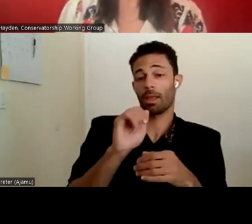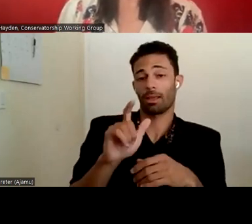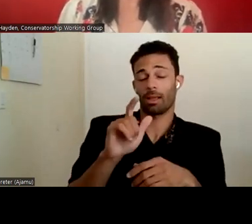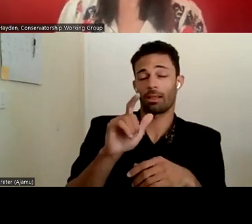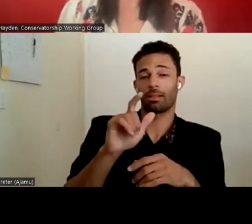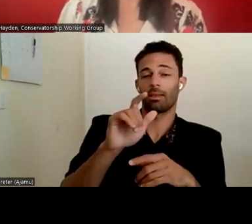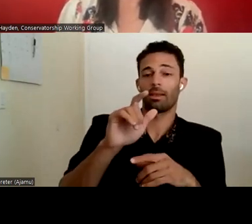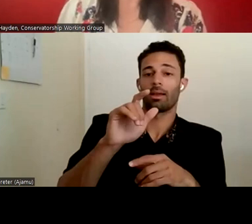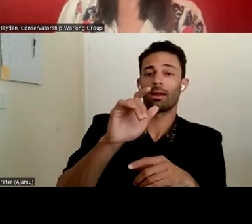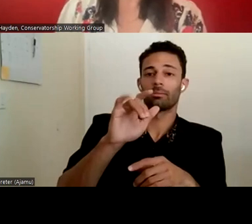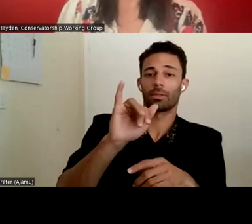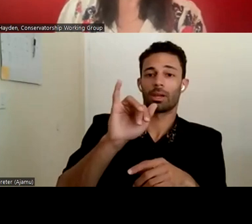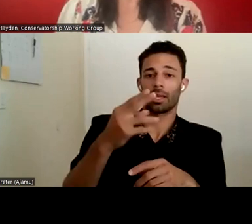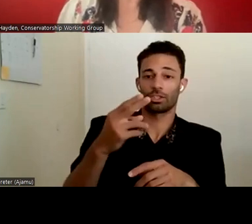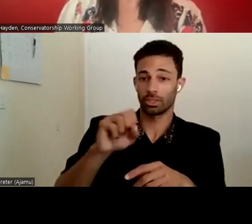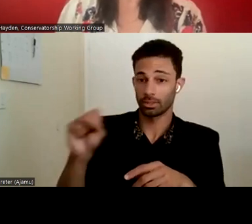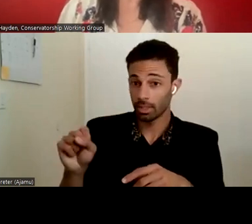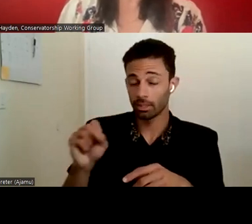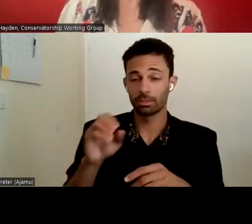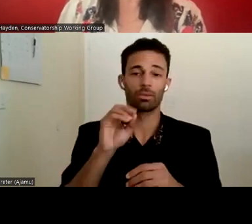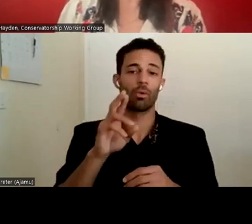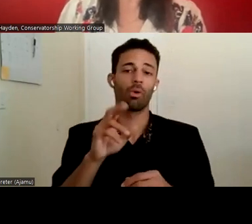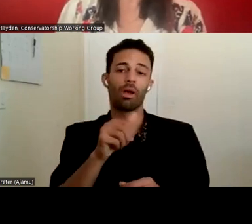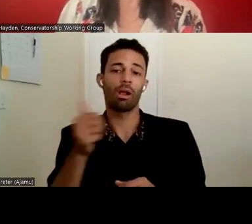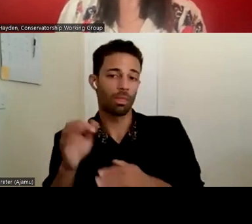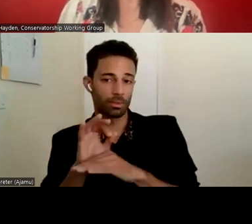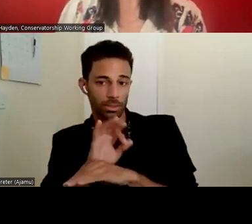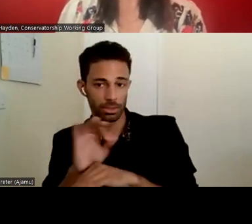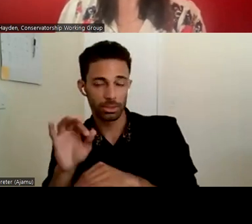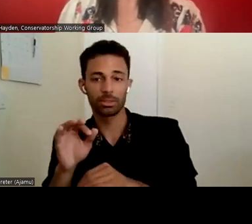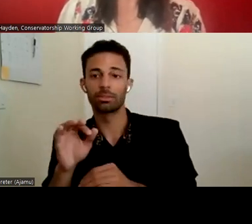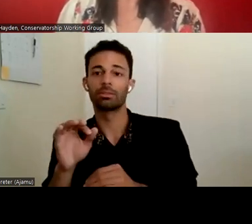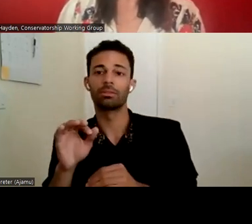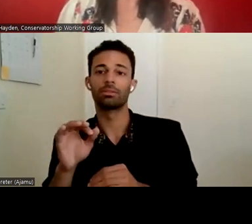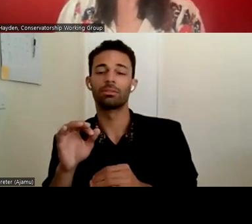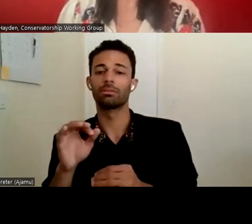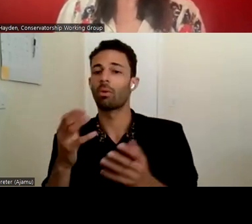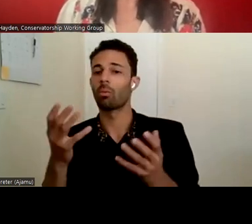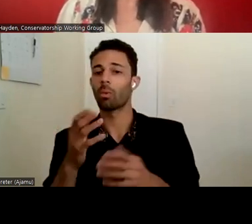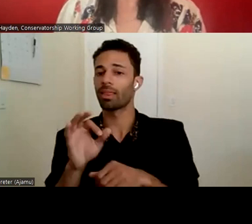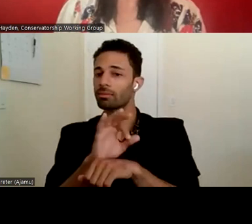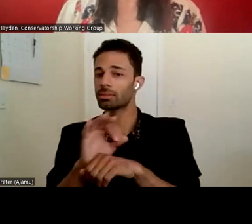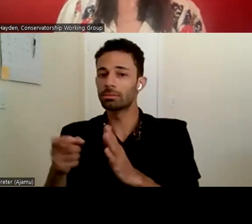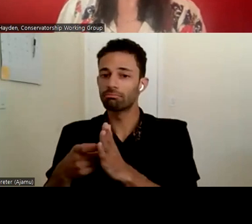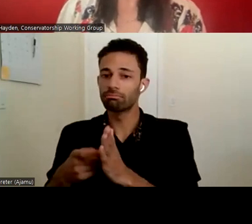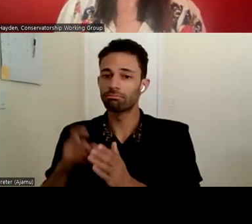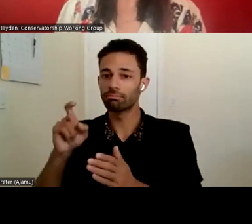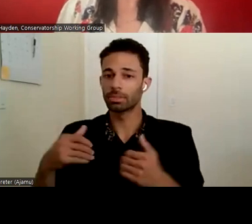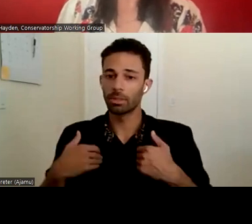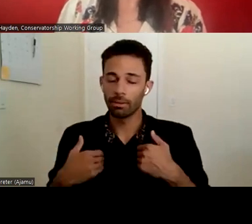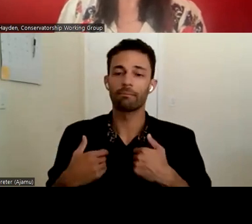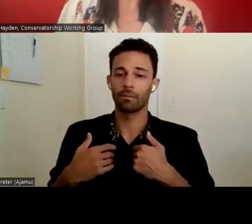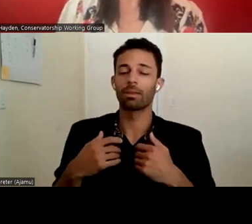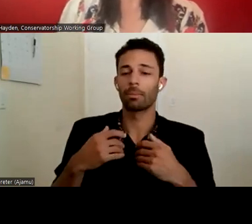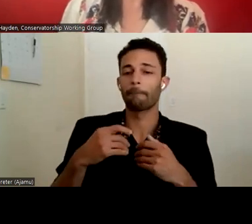to, or if it's more about looking for a different facility and what, you know, what facility, what the facility would need there. Um, and then lastly, I just,